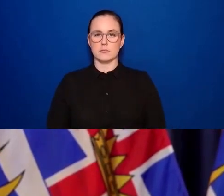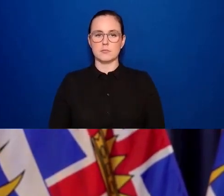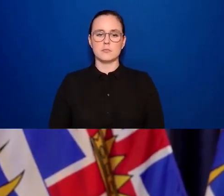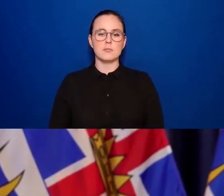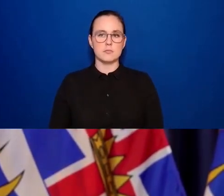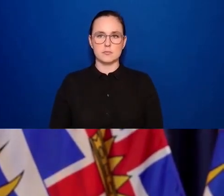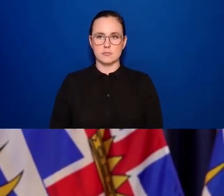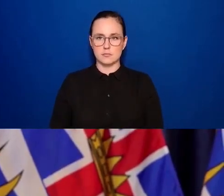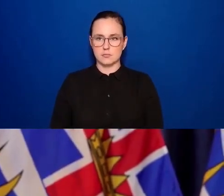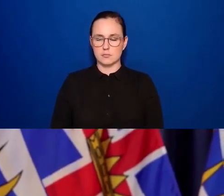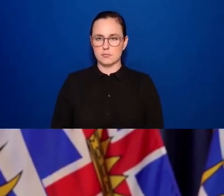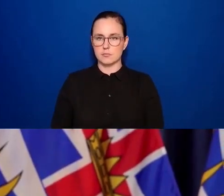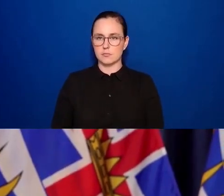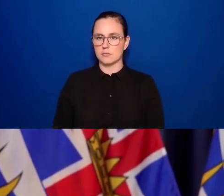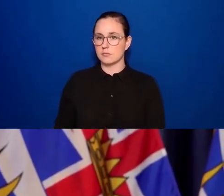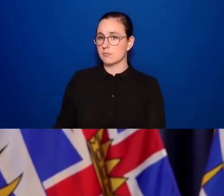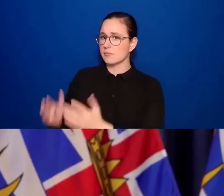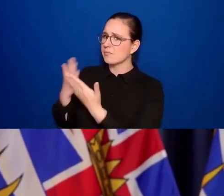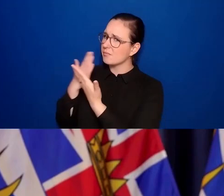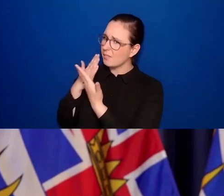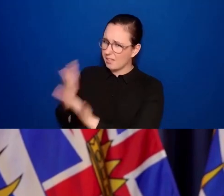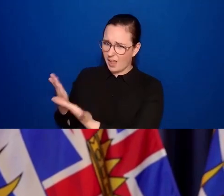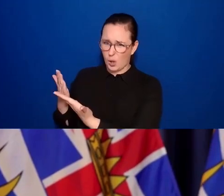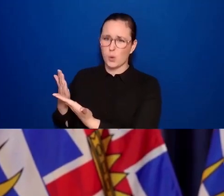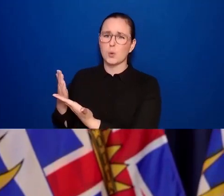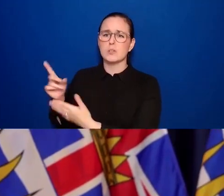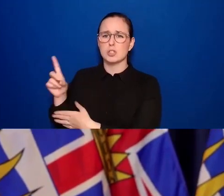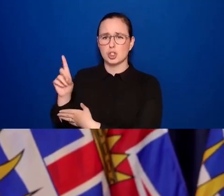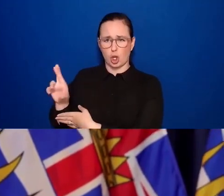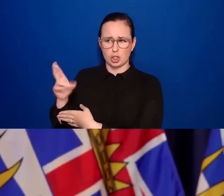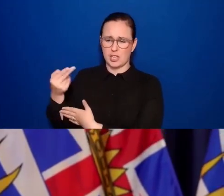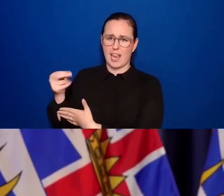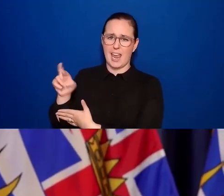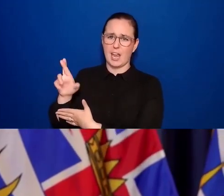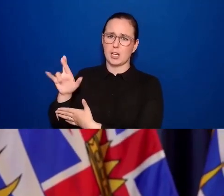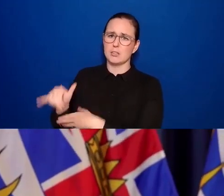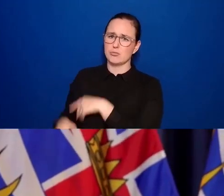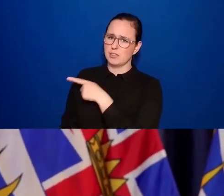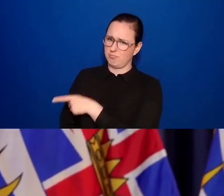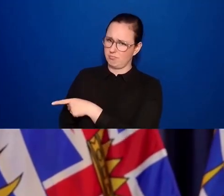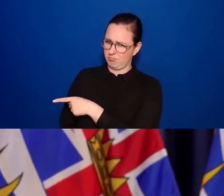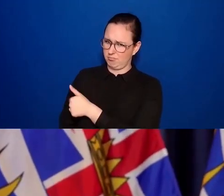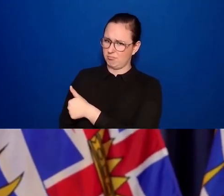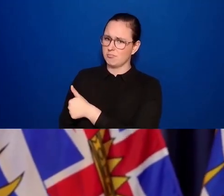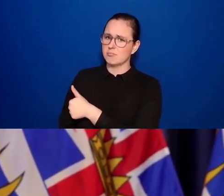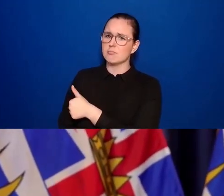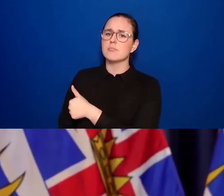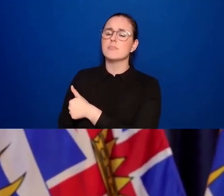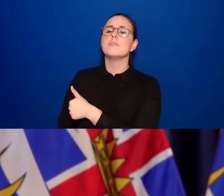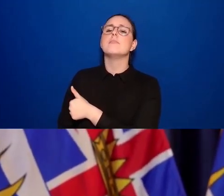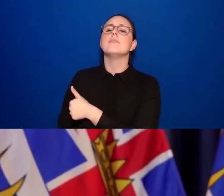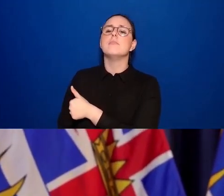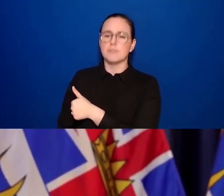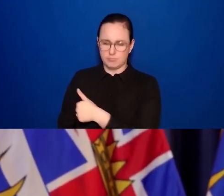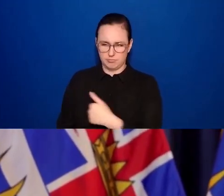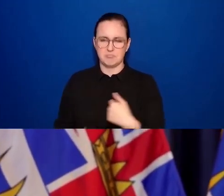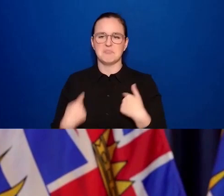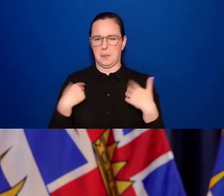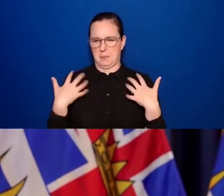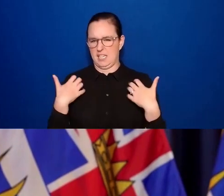Thank you, Premier Horgan. Dr. Henry, today in British Columbia, and it's a significant thing,